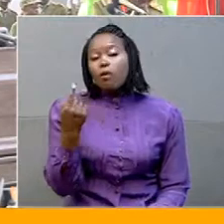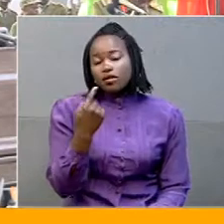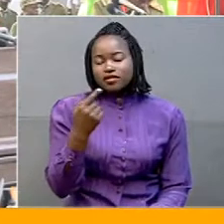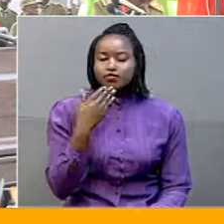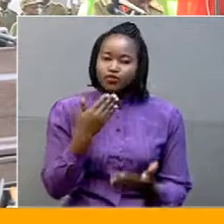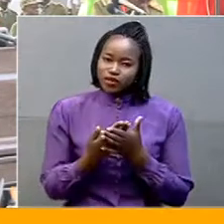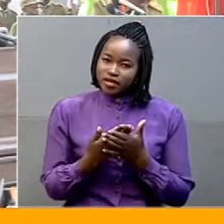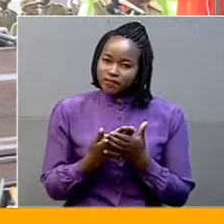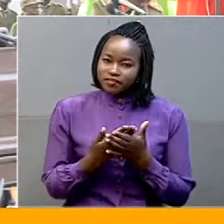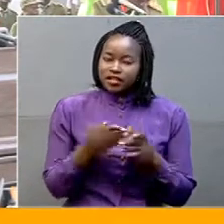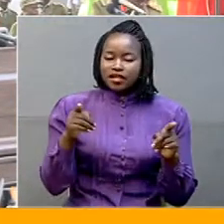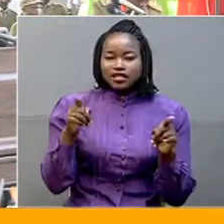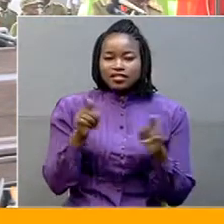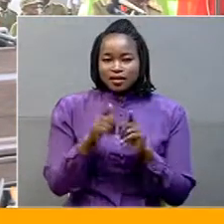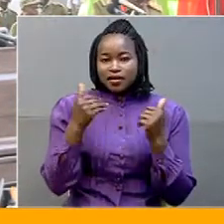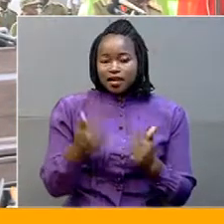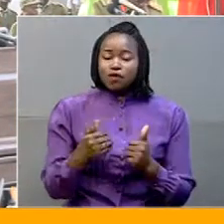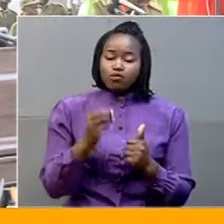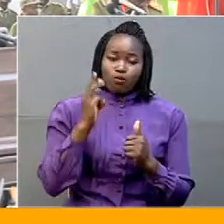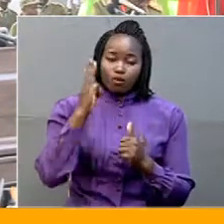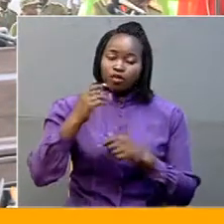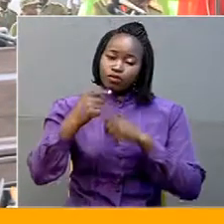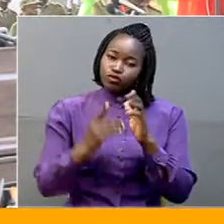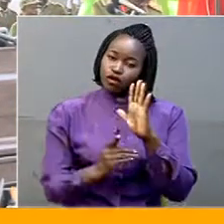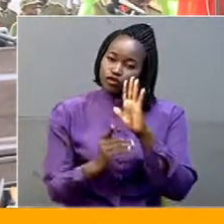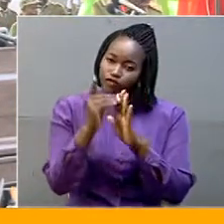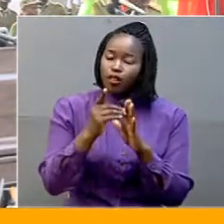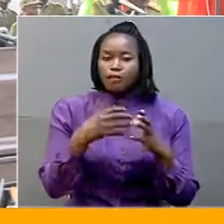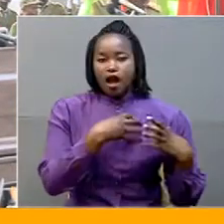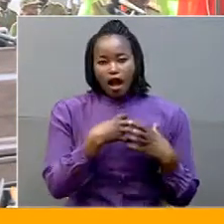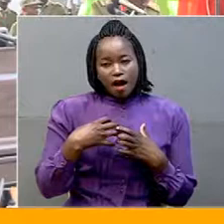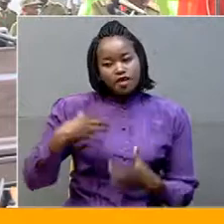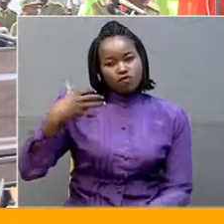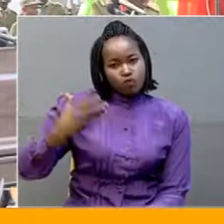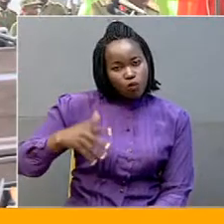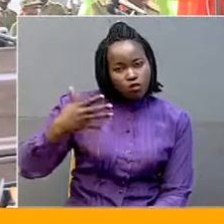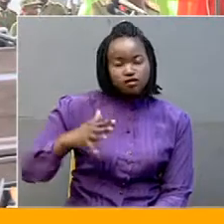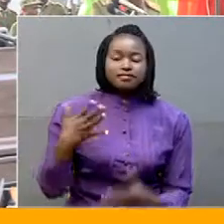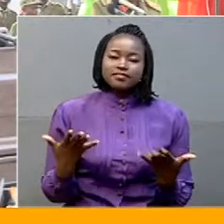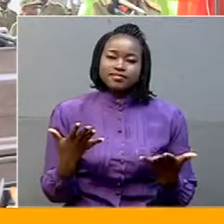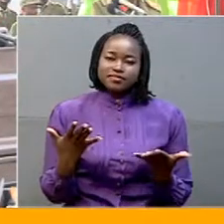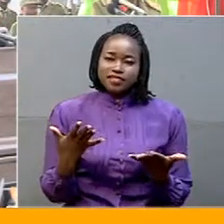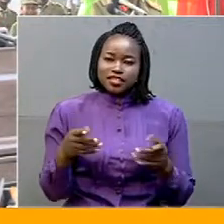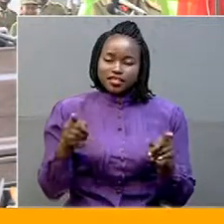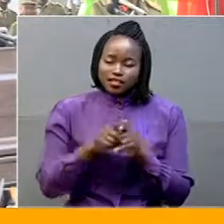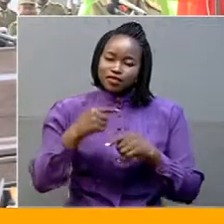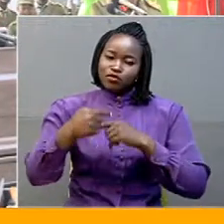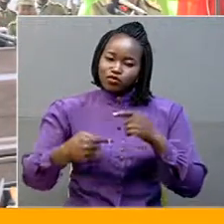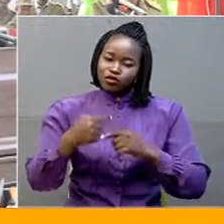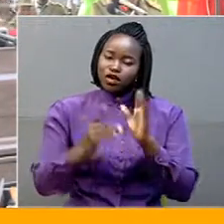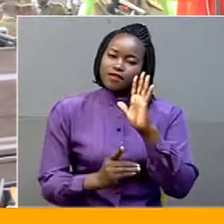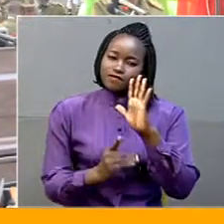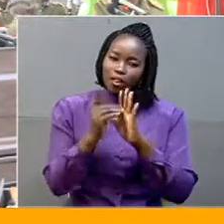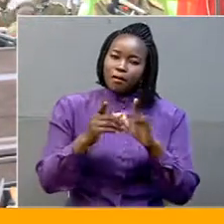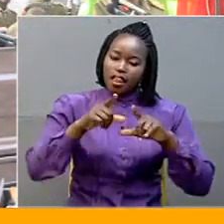development of the marine force the way we have we have consolidated the development of the land forces